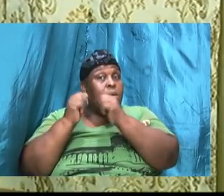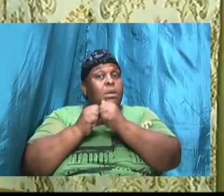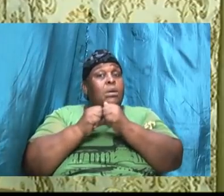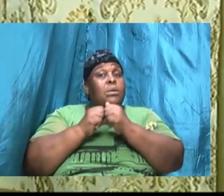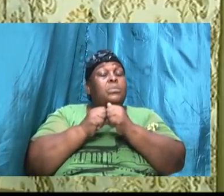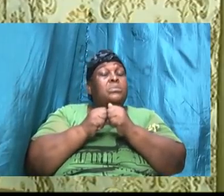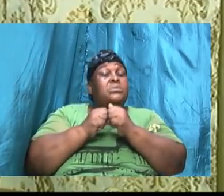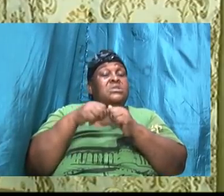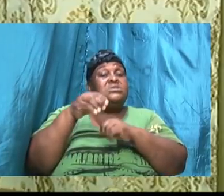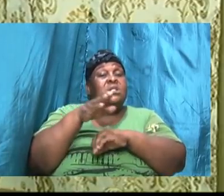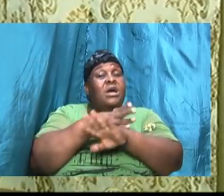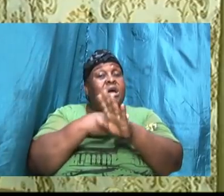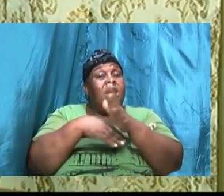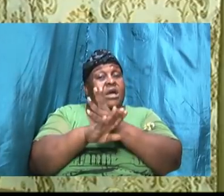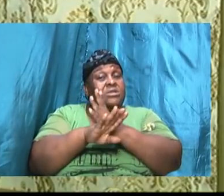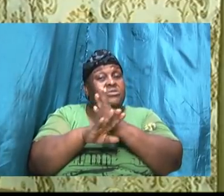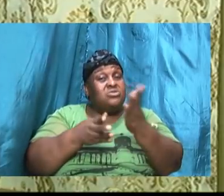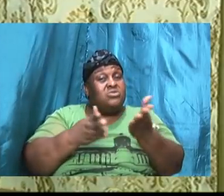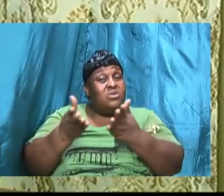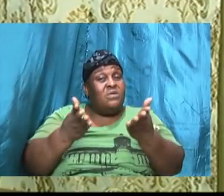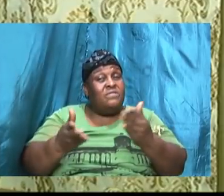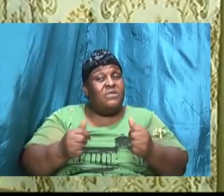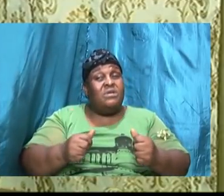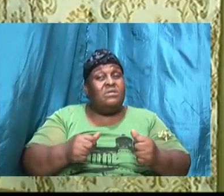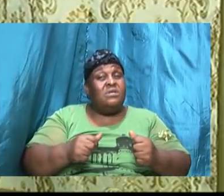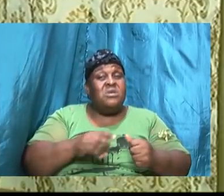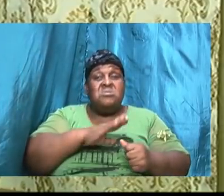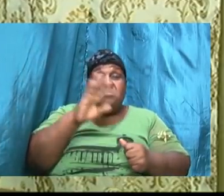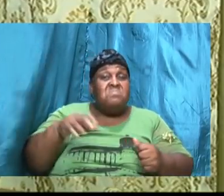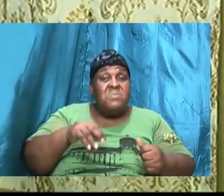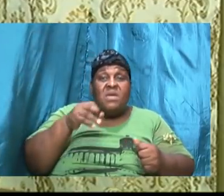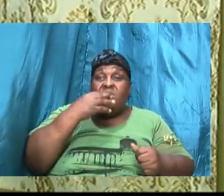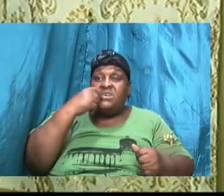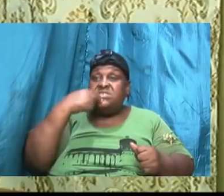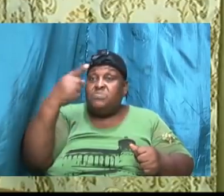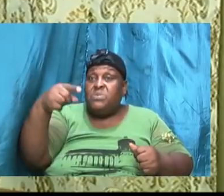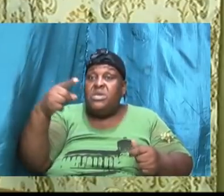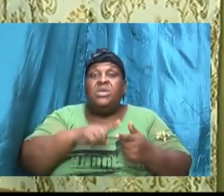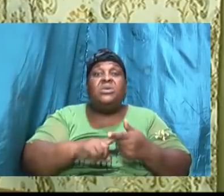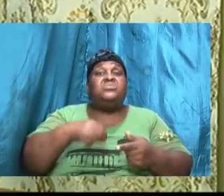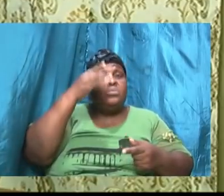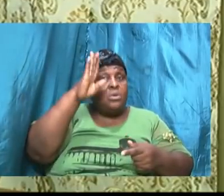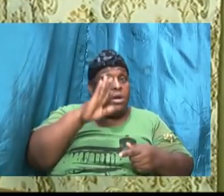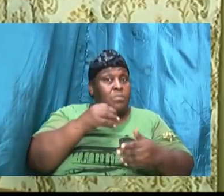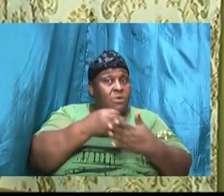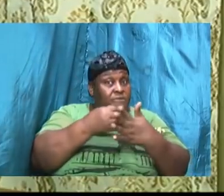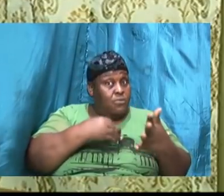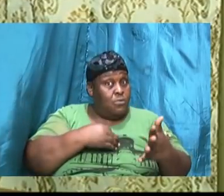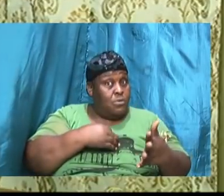and say God what would you have me to do here's what my wife is saying what would you have me to do